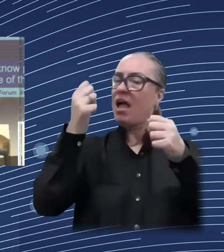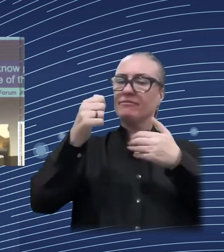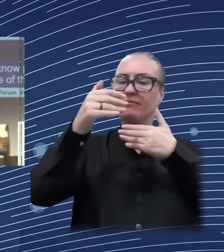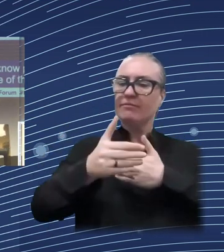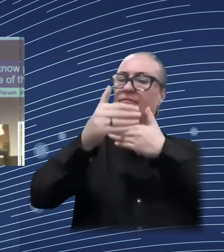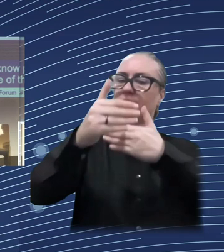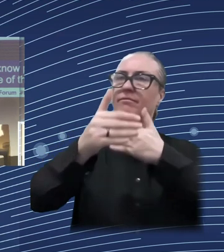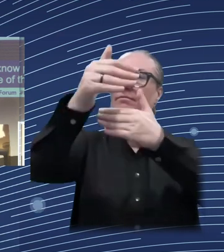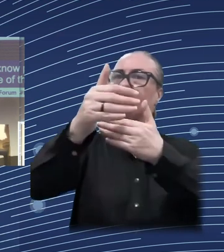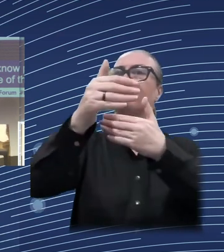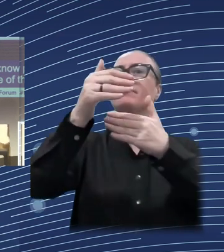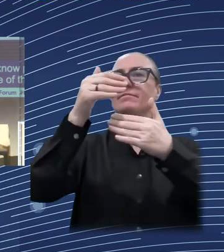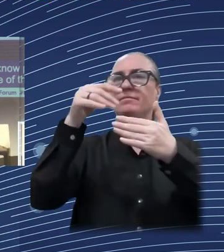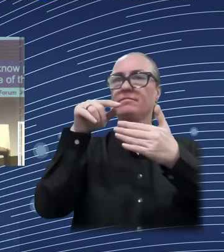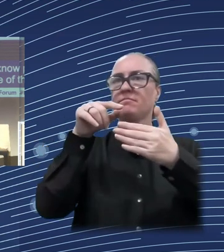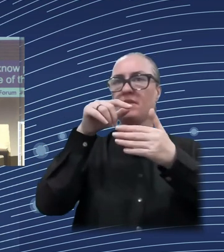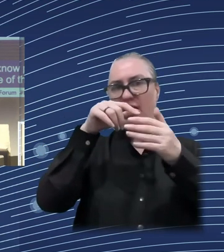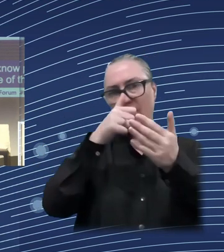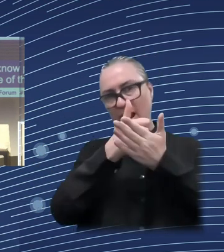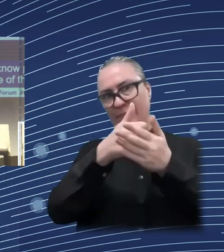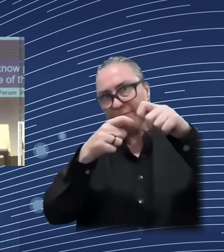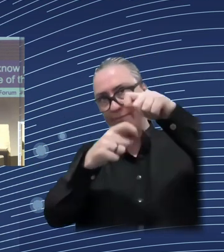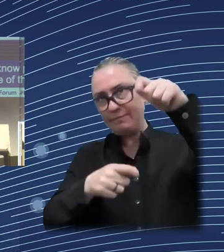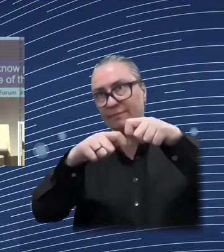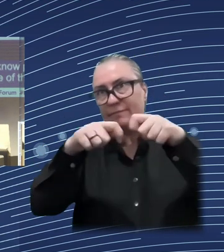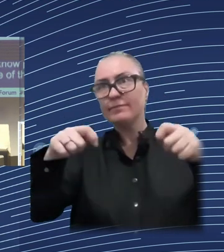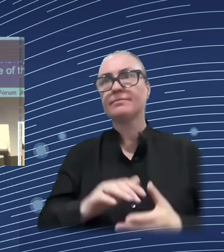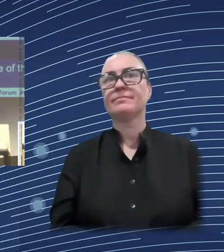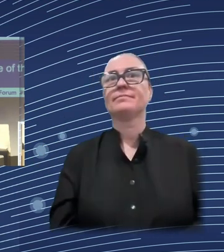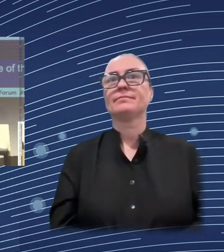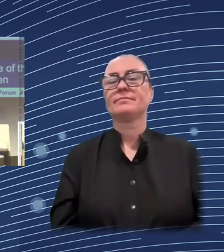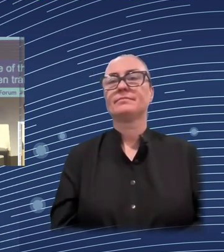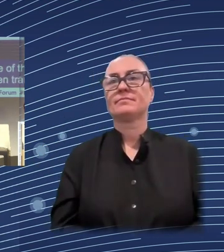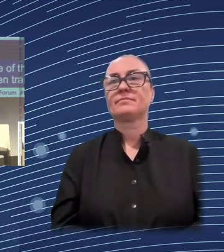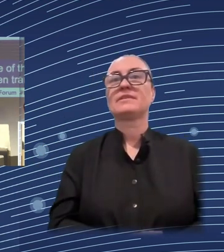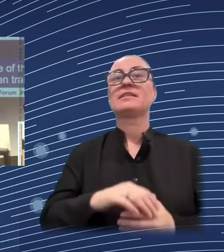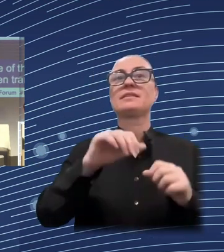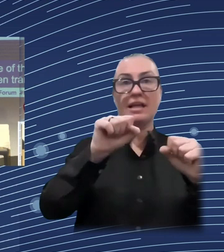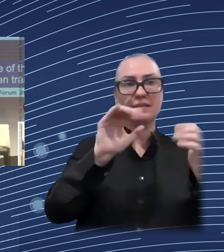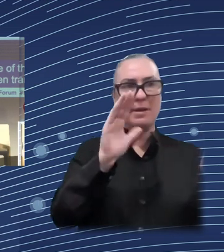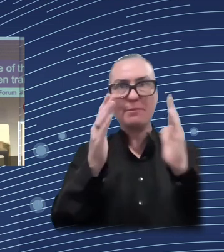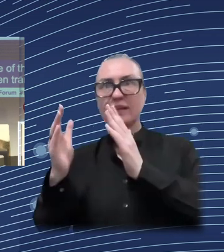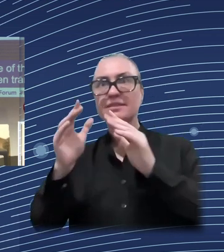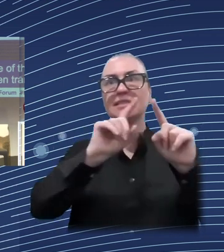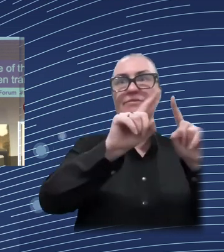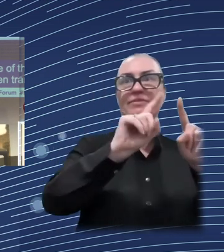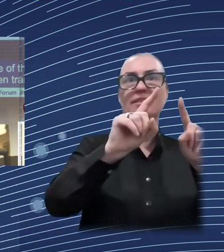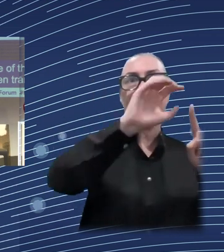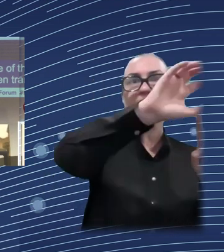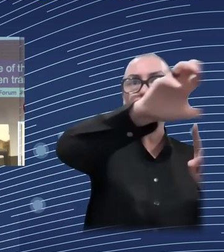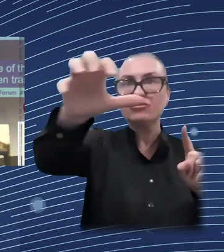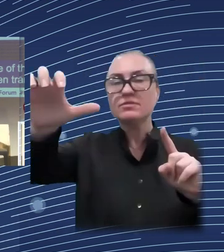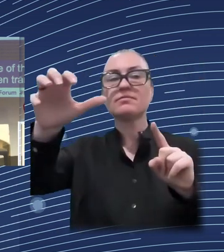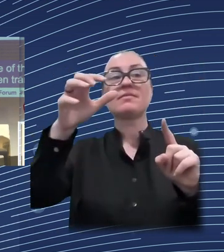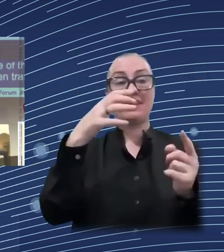digital in green transition. Let me give the example first of something that Cynthia has mentioned